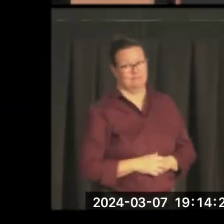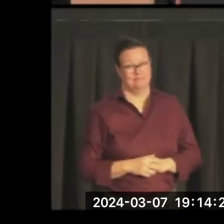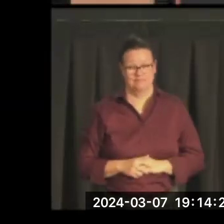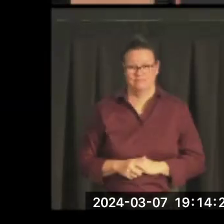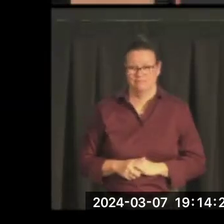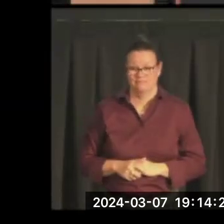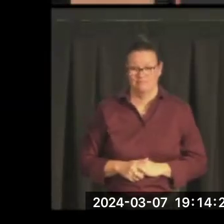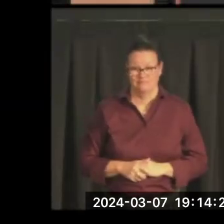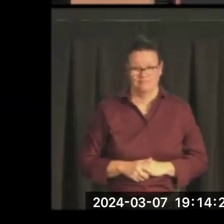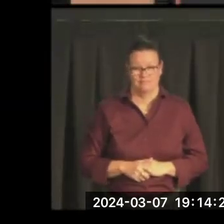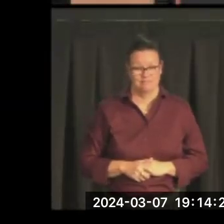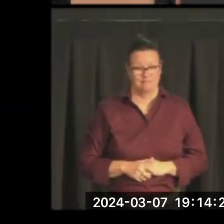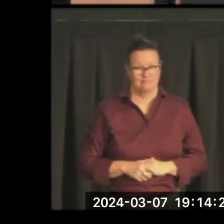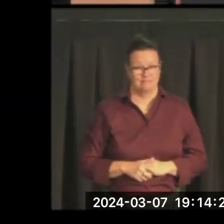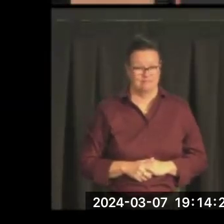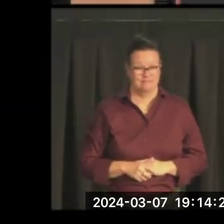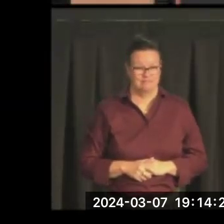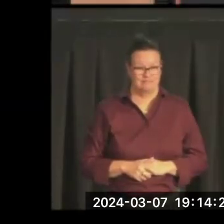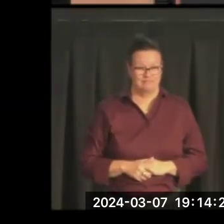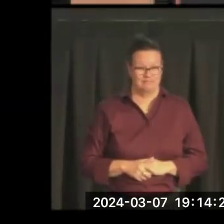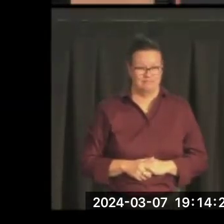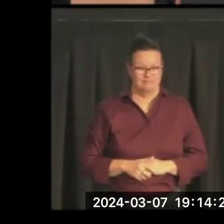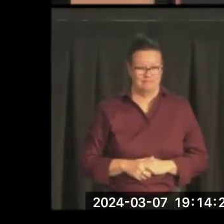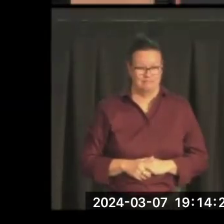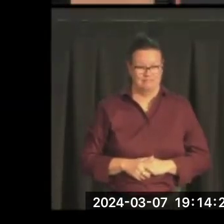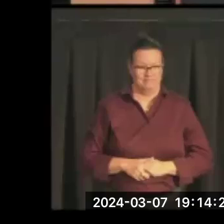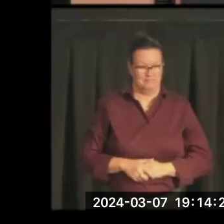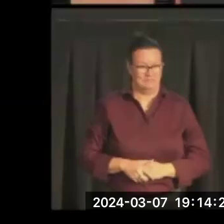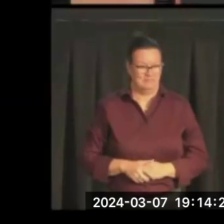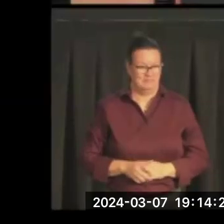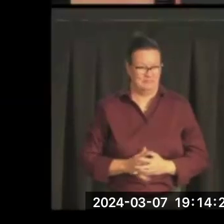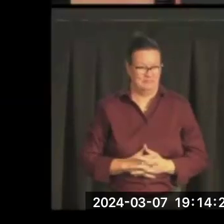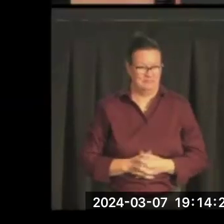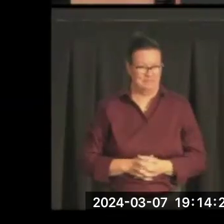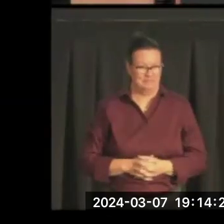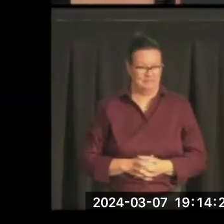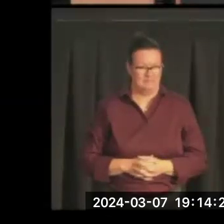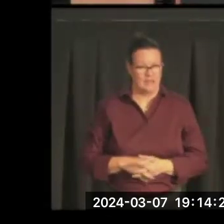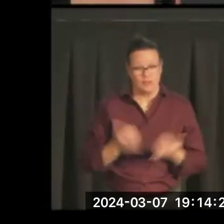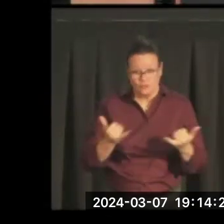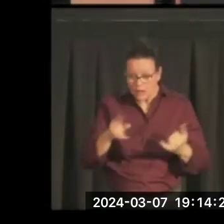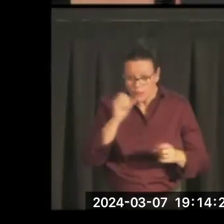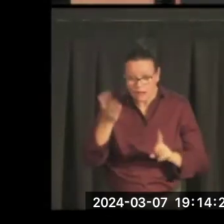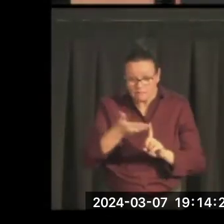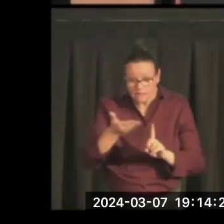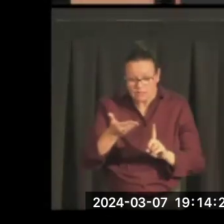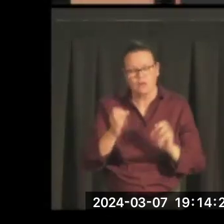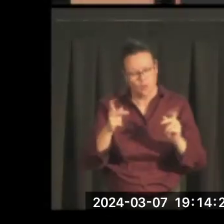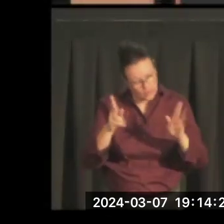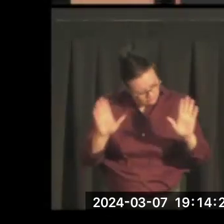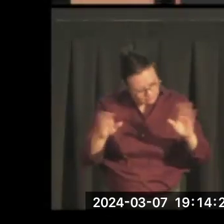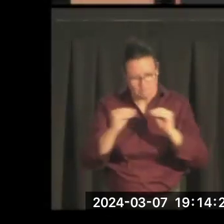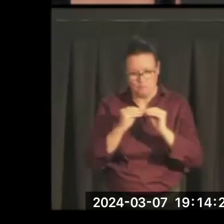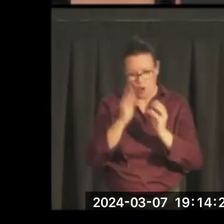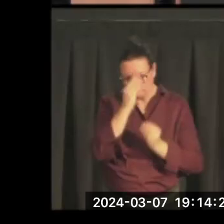And I'll explain the reasons for this in a few moments. If that wasn't sufficient, I would say I'd take this same machine